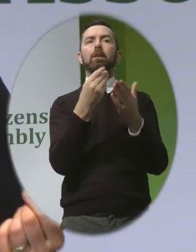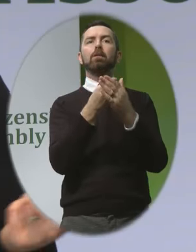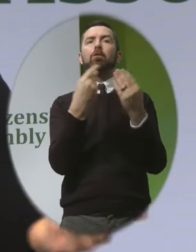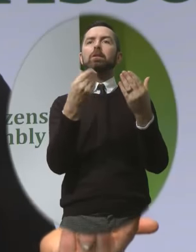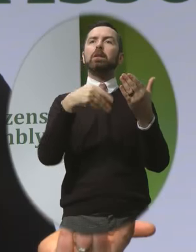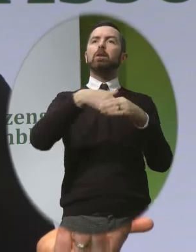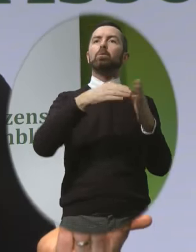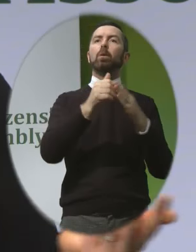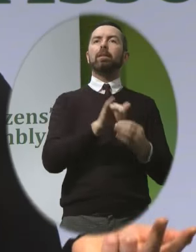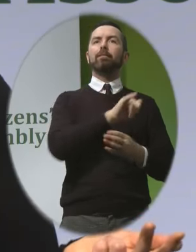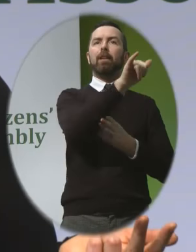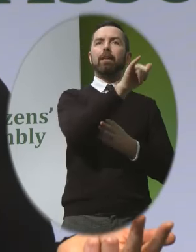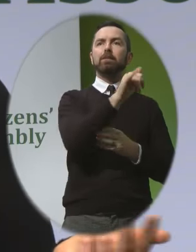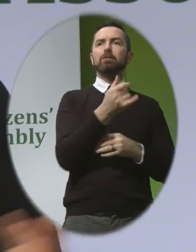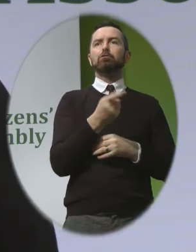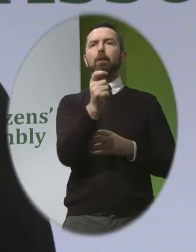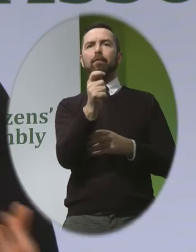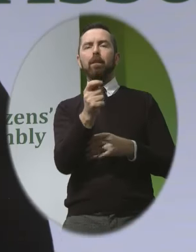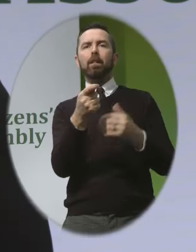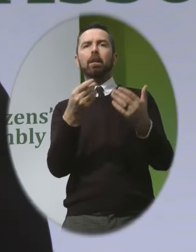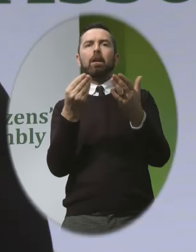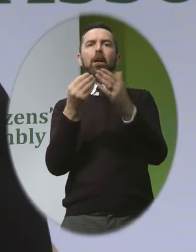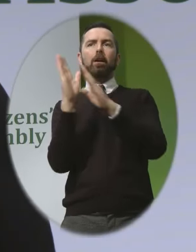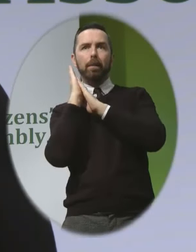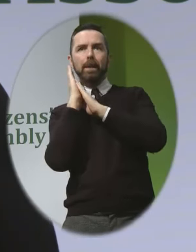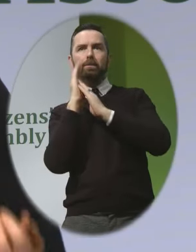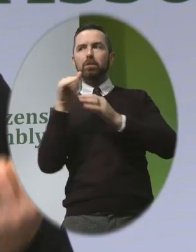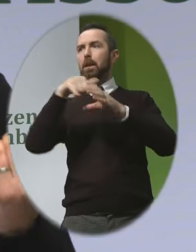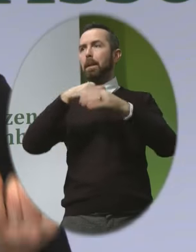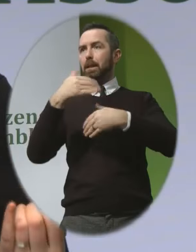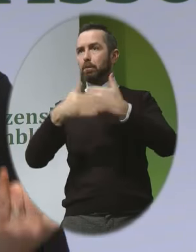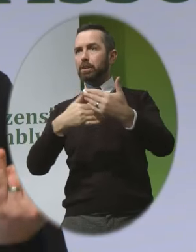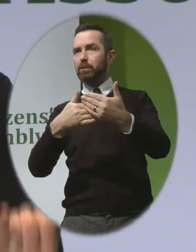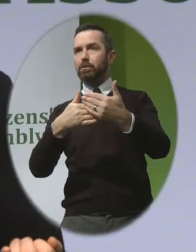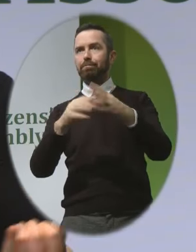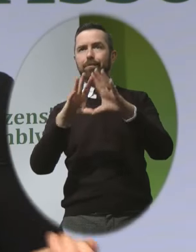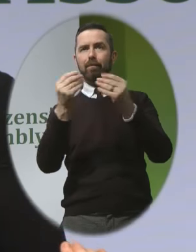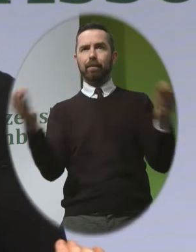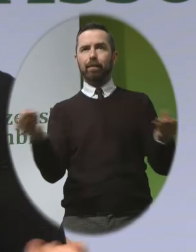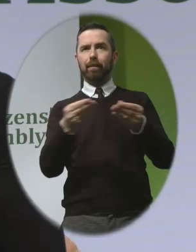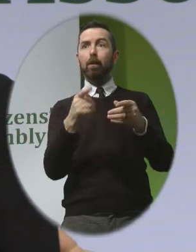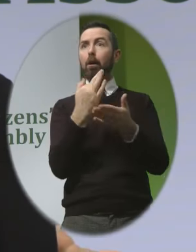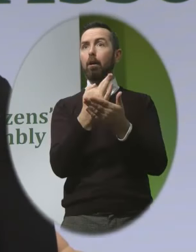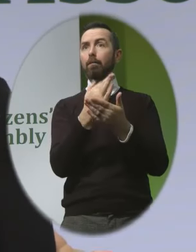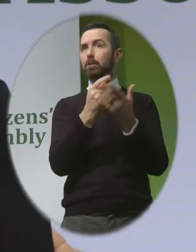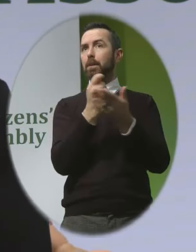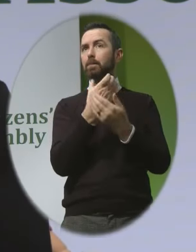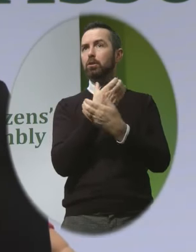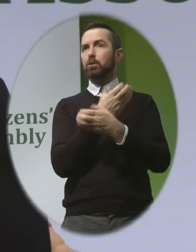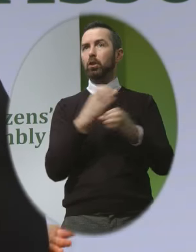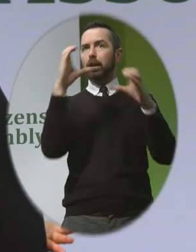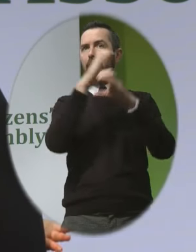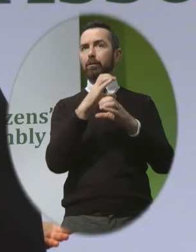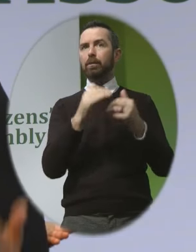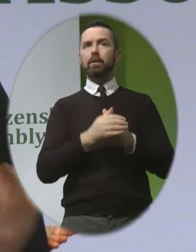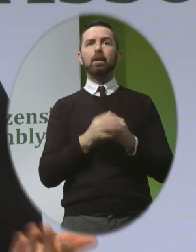flights other travel accommodation the medical procedure itself and often childcare women who